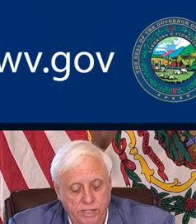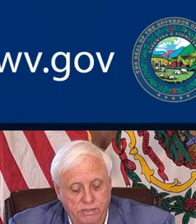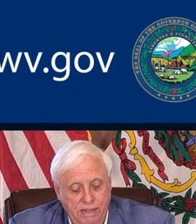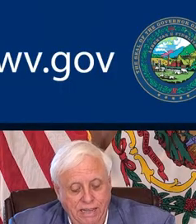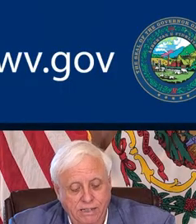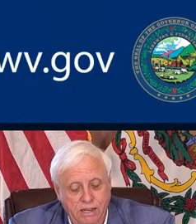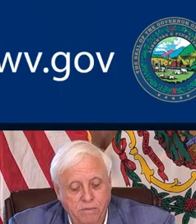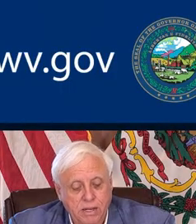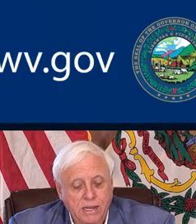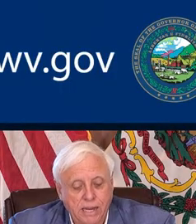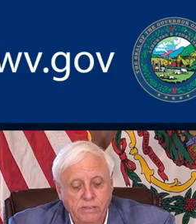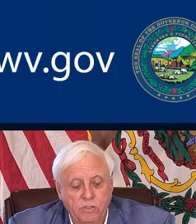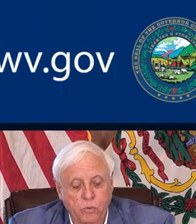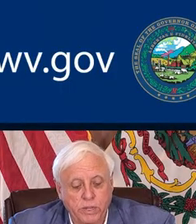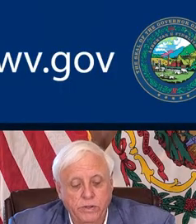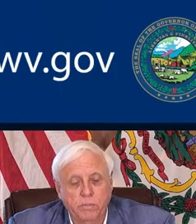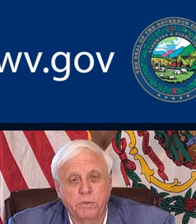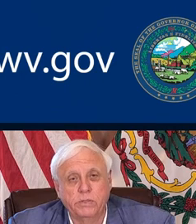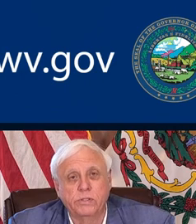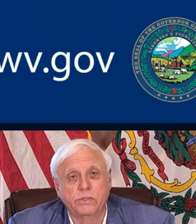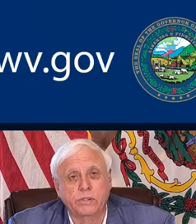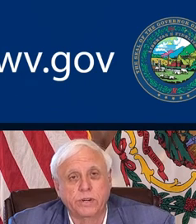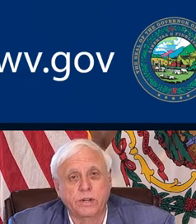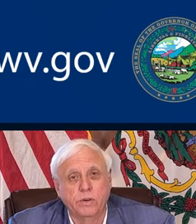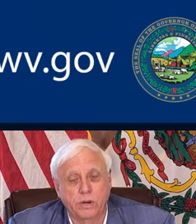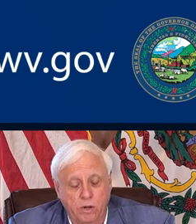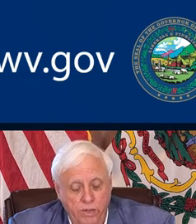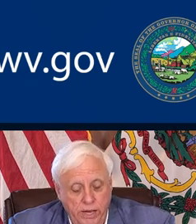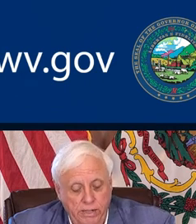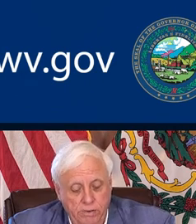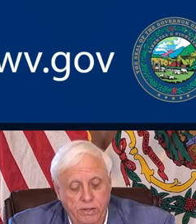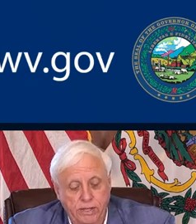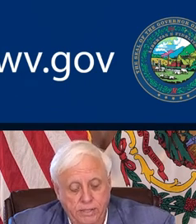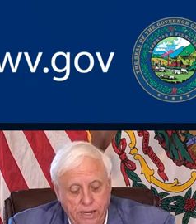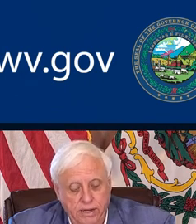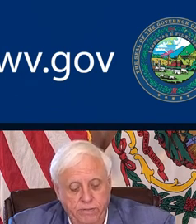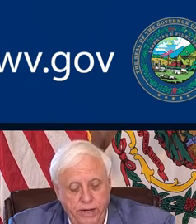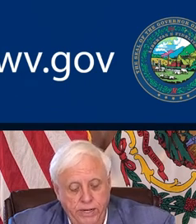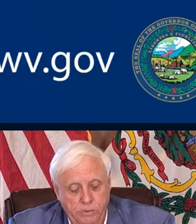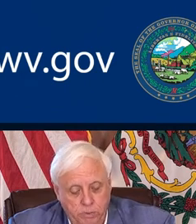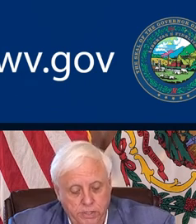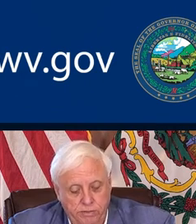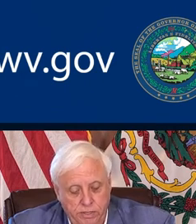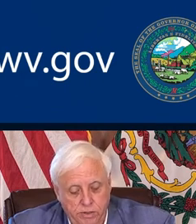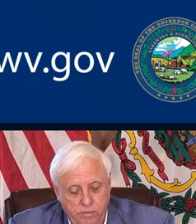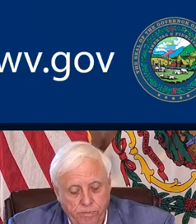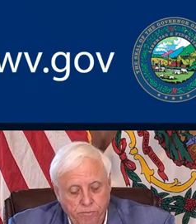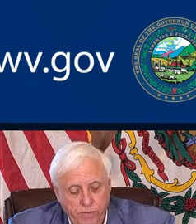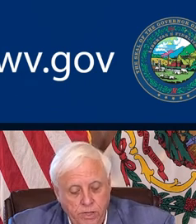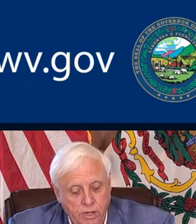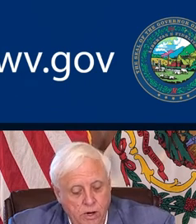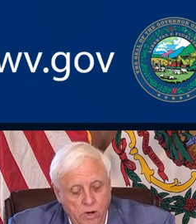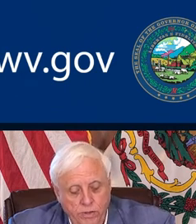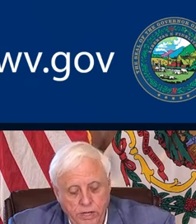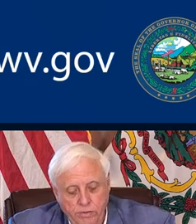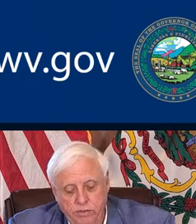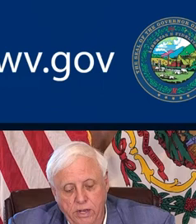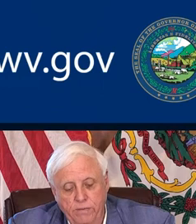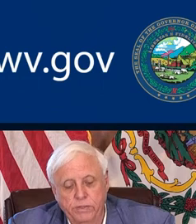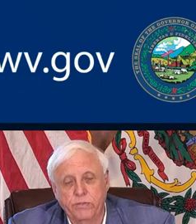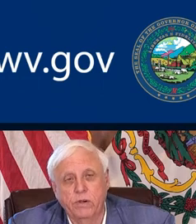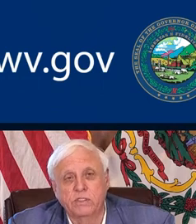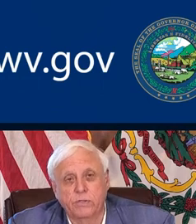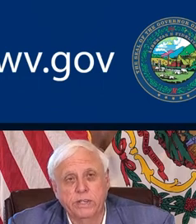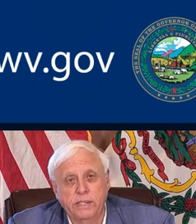you'll just get signed up as to when your boosters are due and all that and everything, take advantage. Please do. All the other